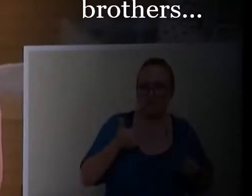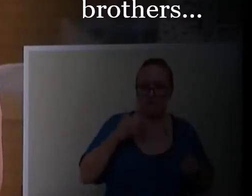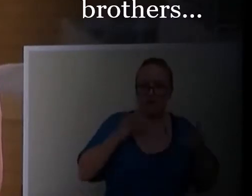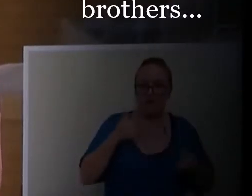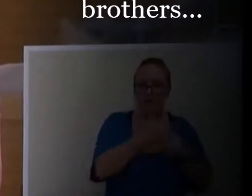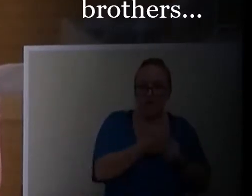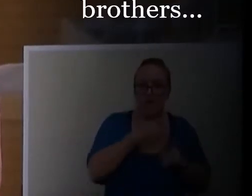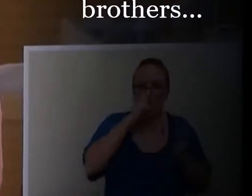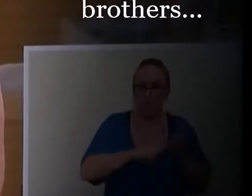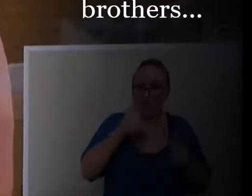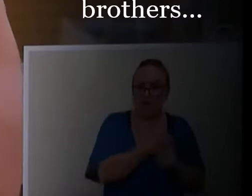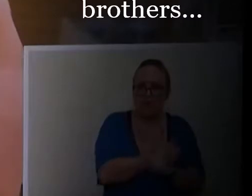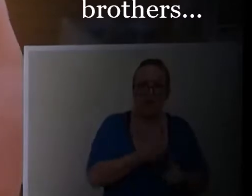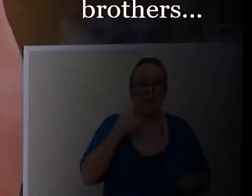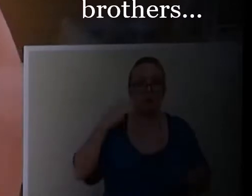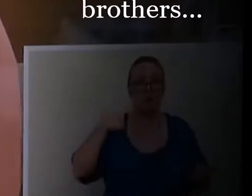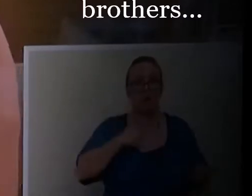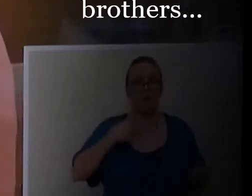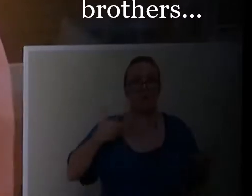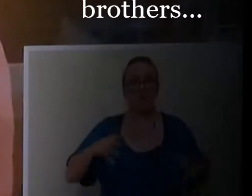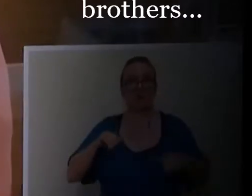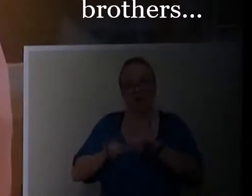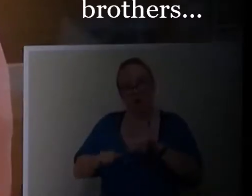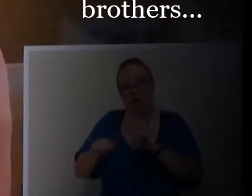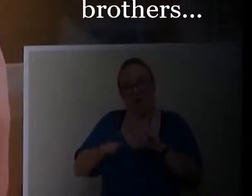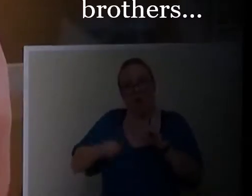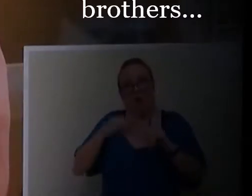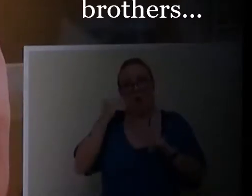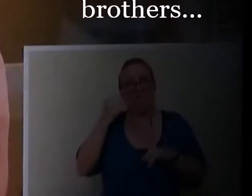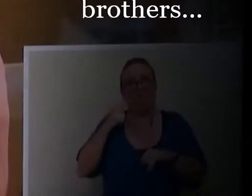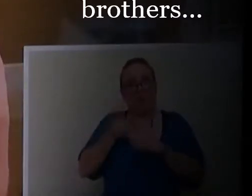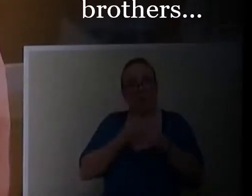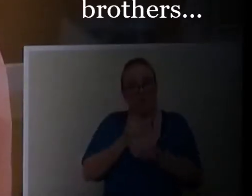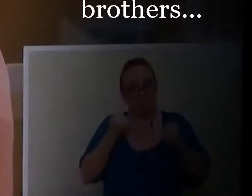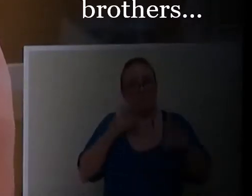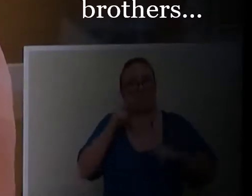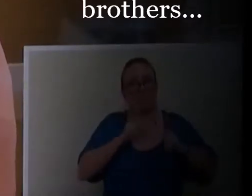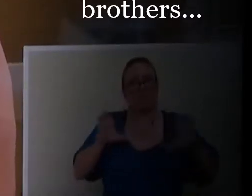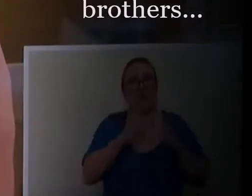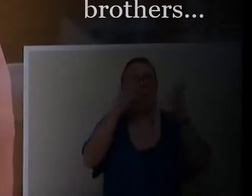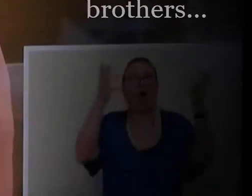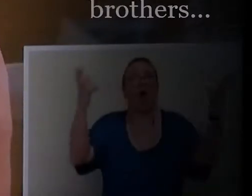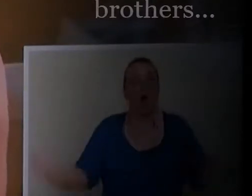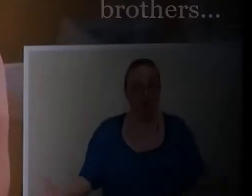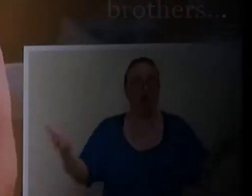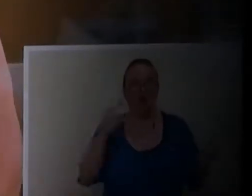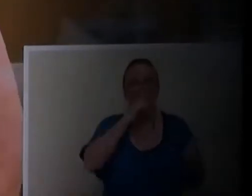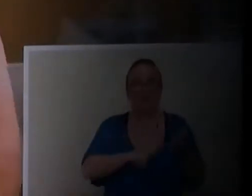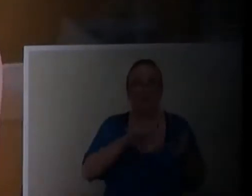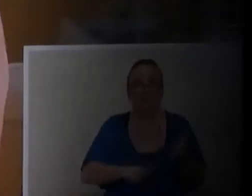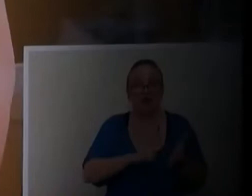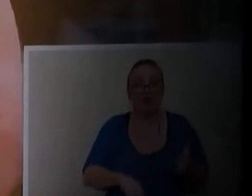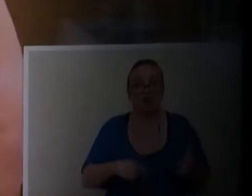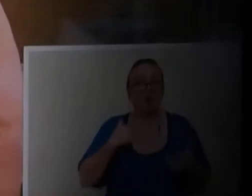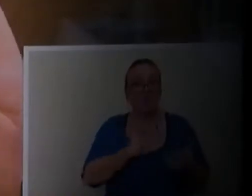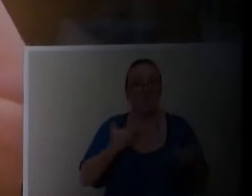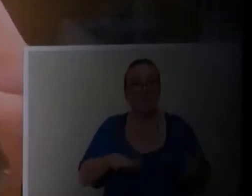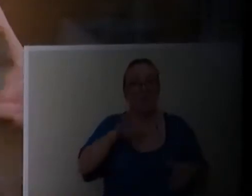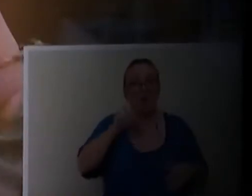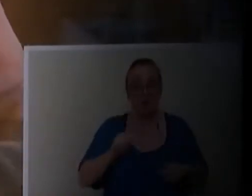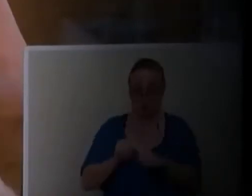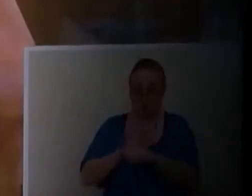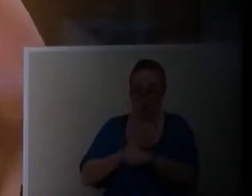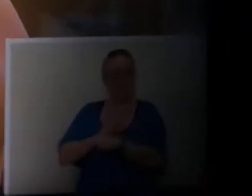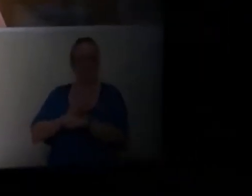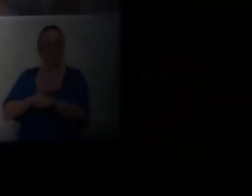decisions doing research? Because we've all been locked at home for a year. And a lot of people have done a lot of research. We have found out that